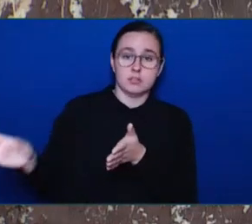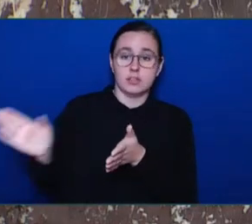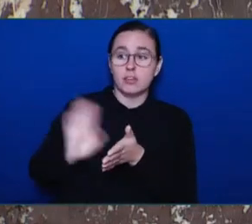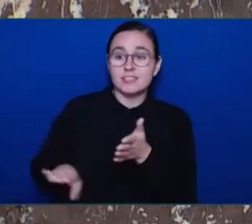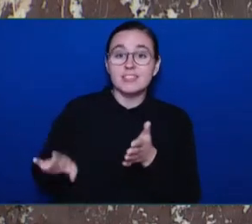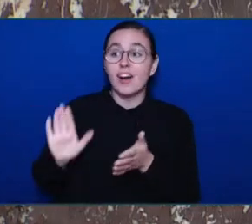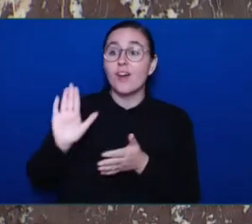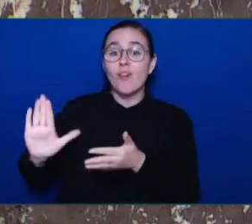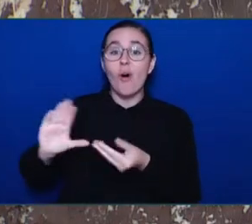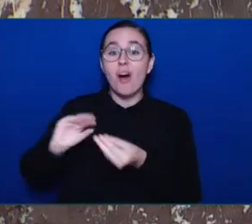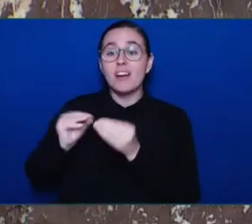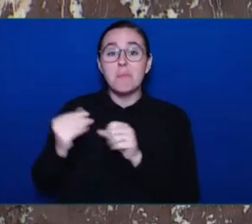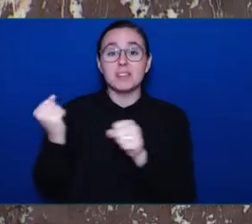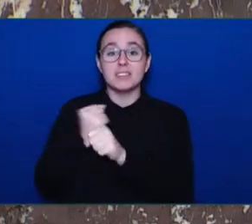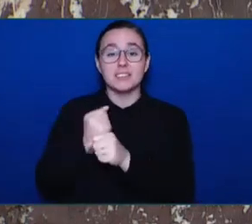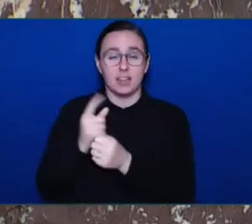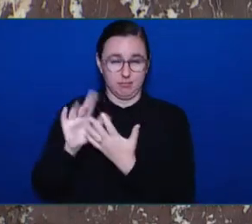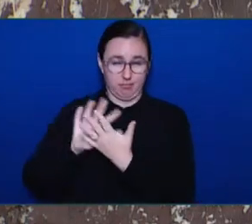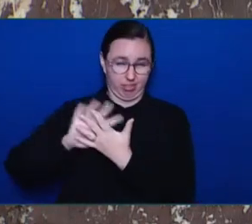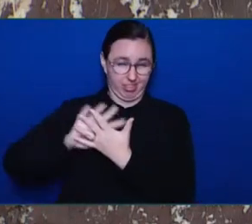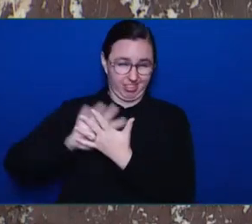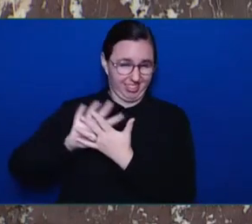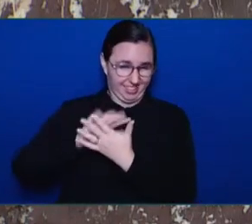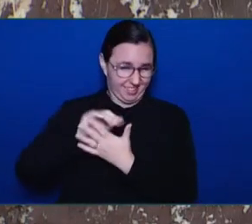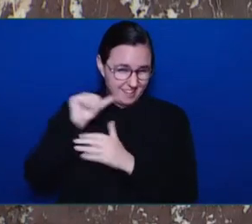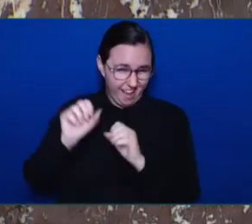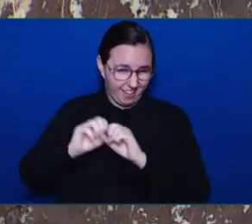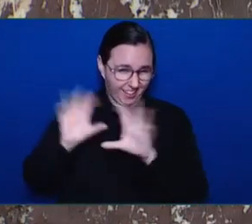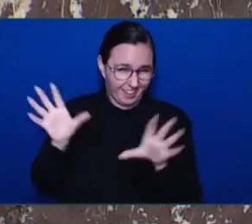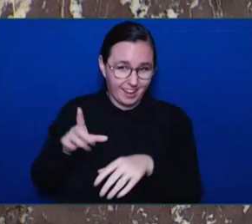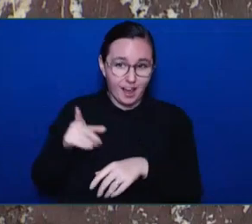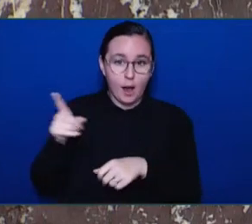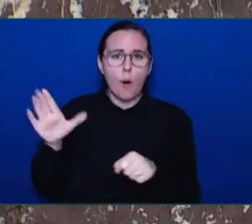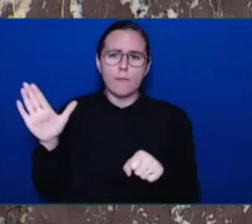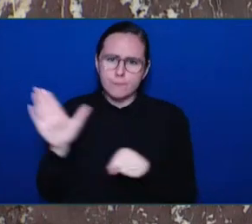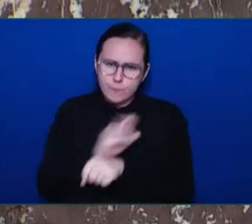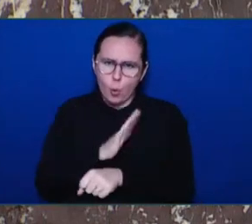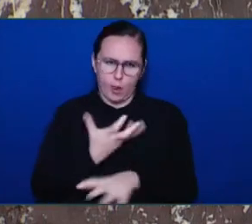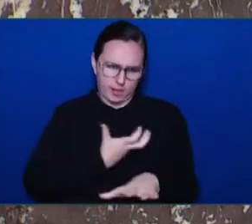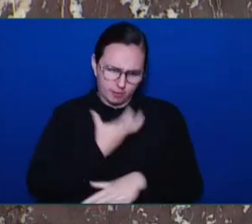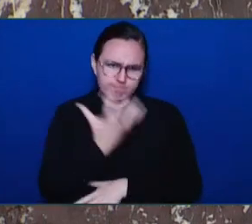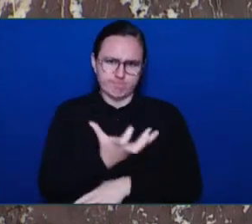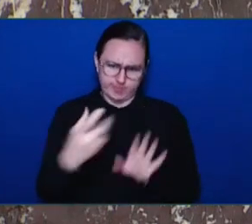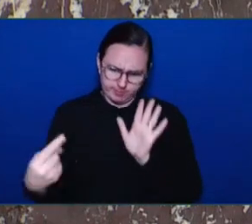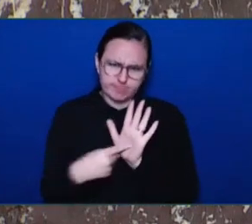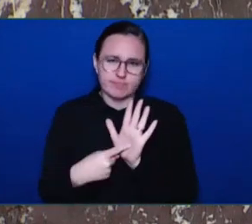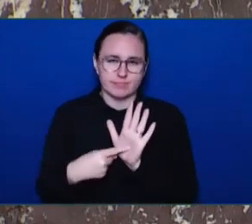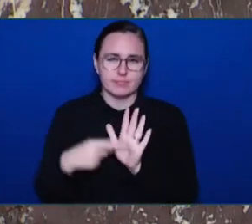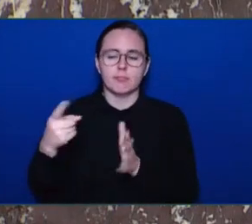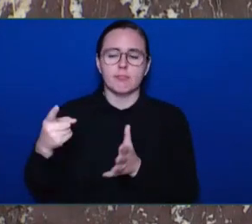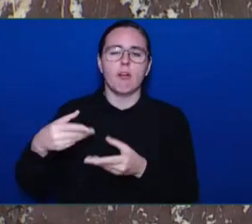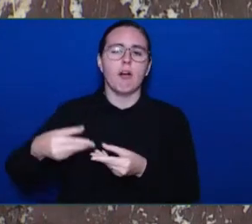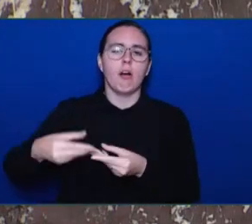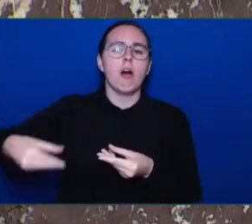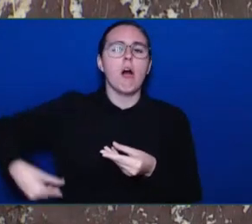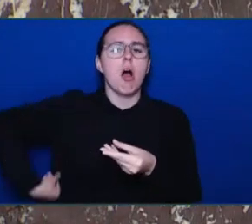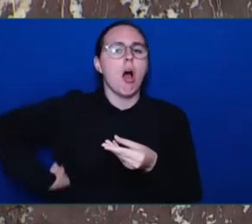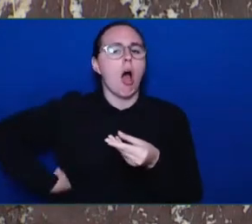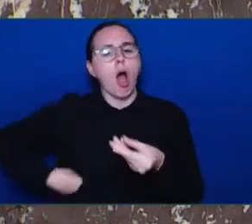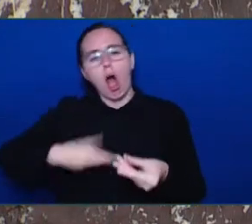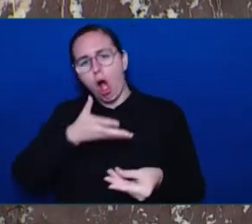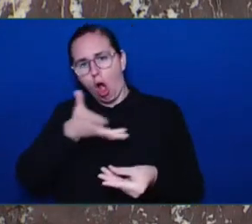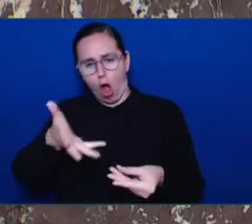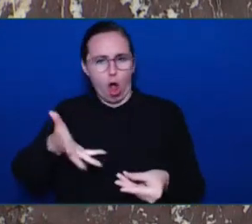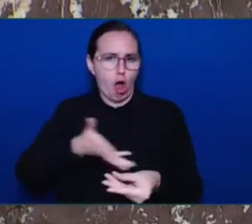his job on delivering on the promises that he made. The reality is is that under this soft on crime Premier the province only seeks